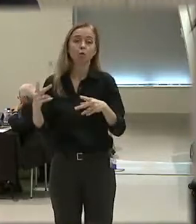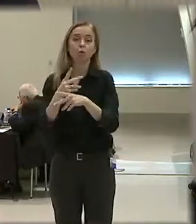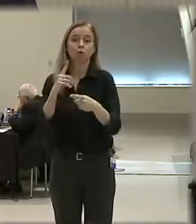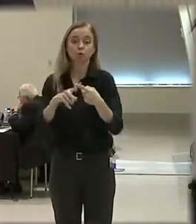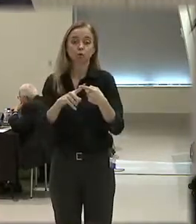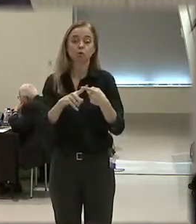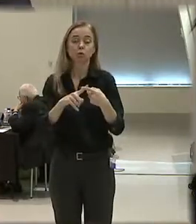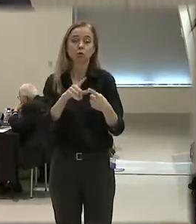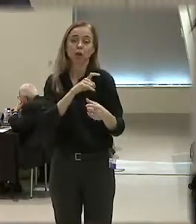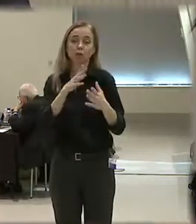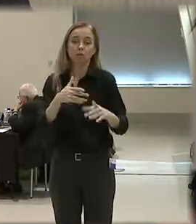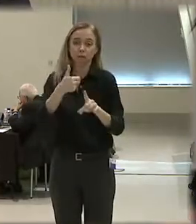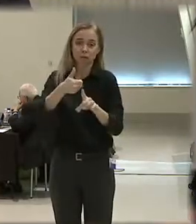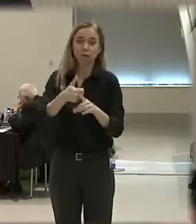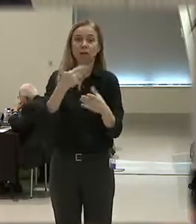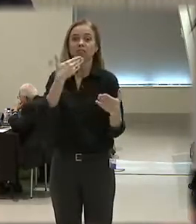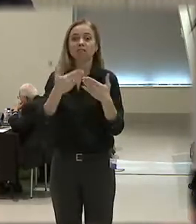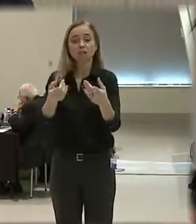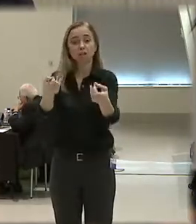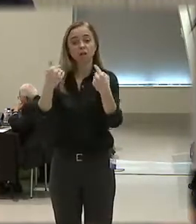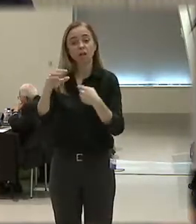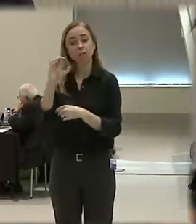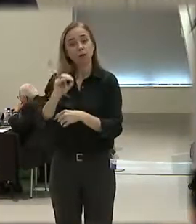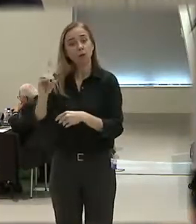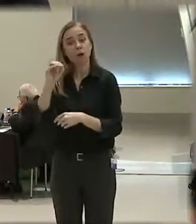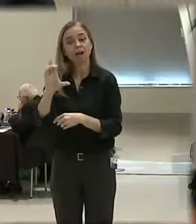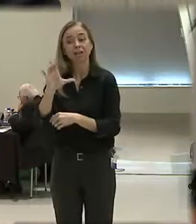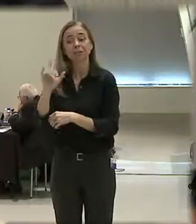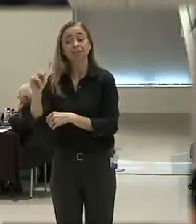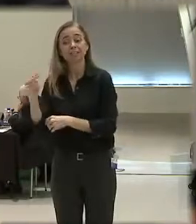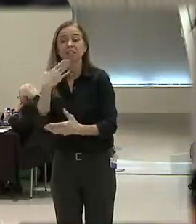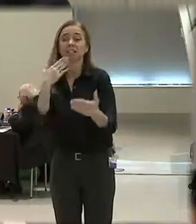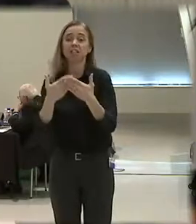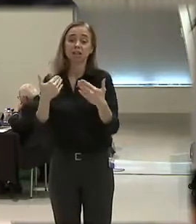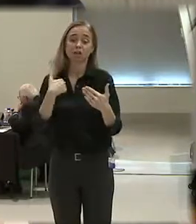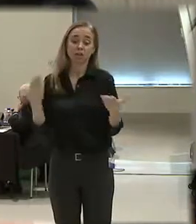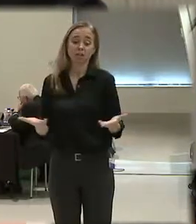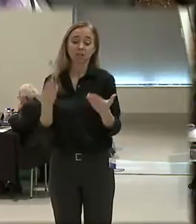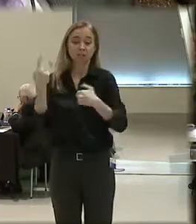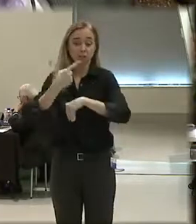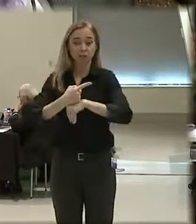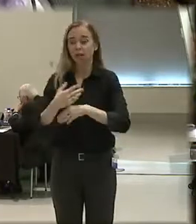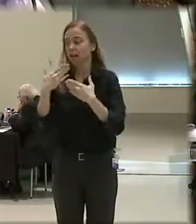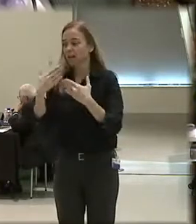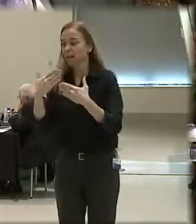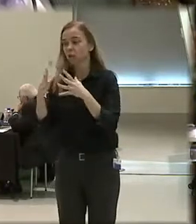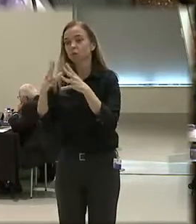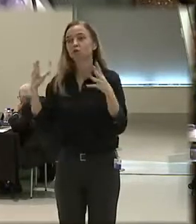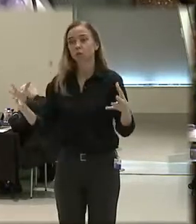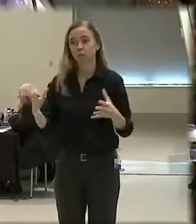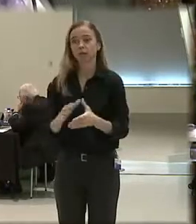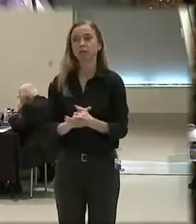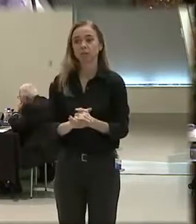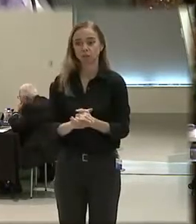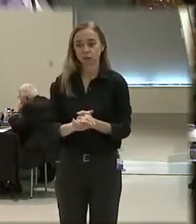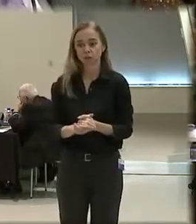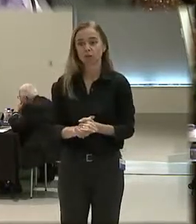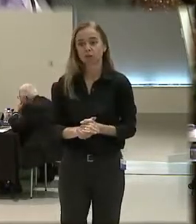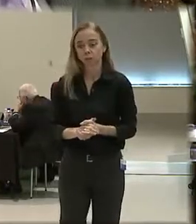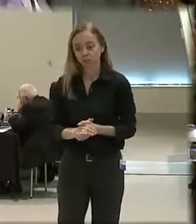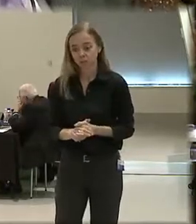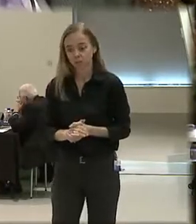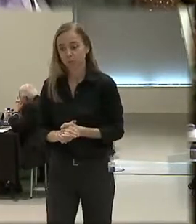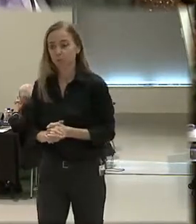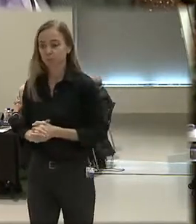I'd to thank you for coming to Ohio. Thank you for coming to Cincinnati. Thank you for having me here today. Well, thank you so much, Mr. McDonald. Our